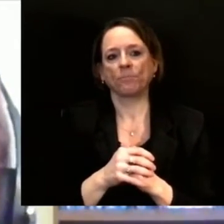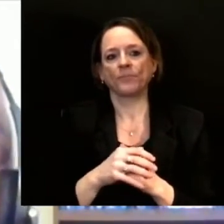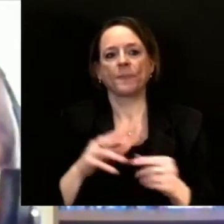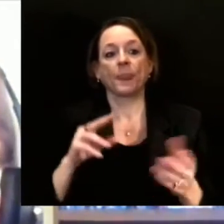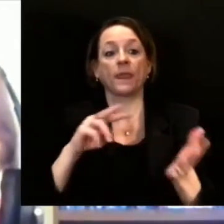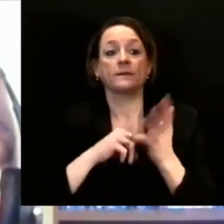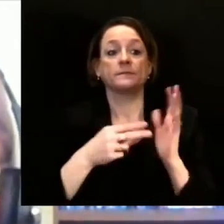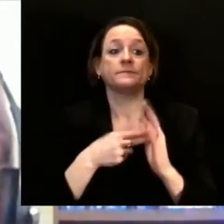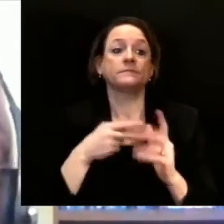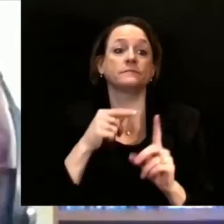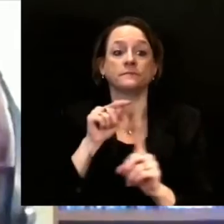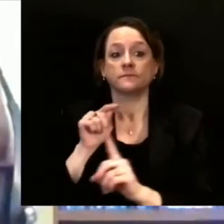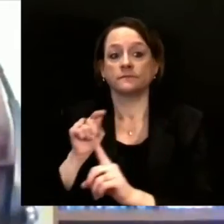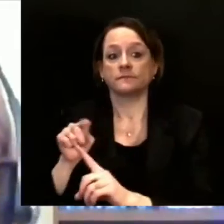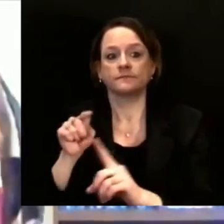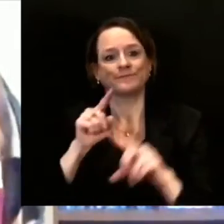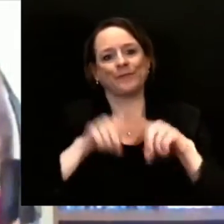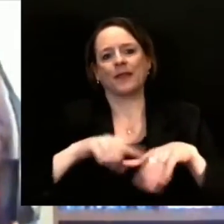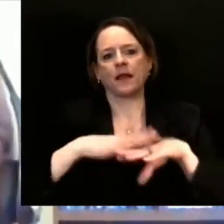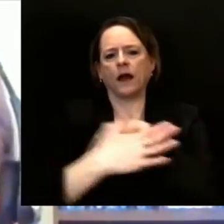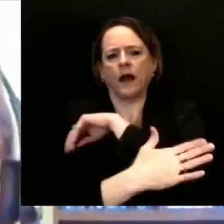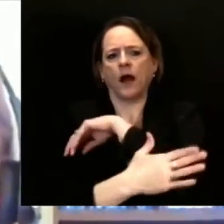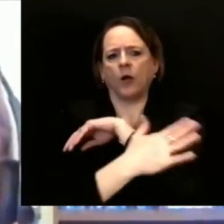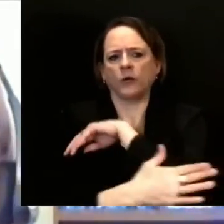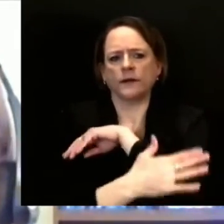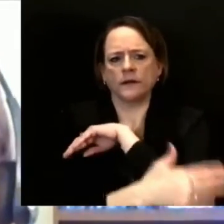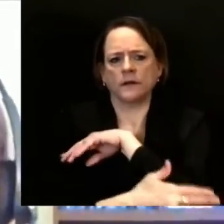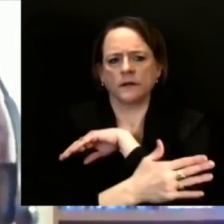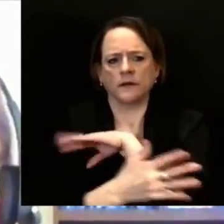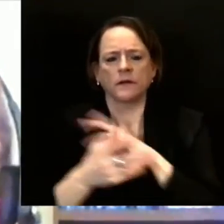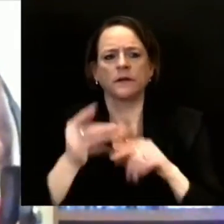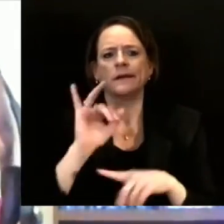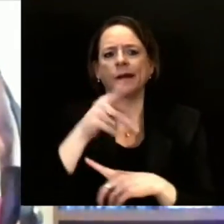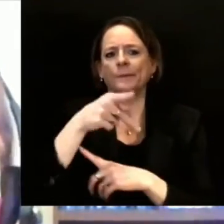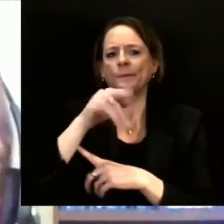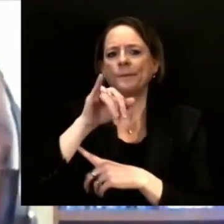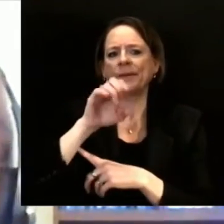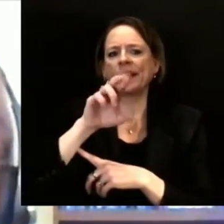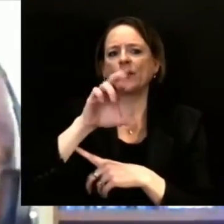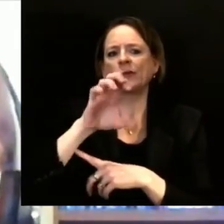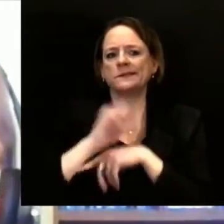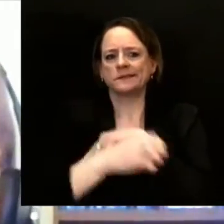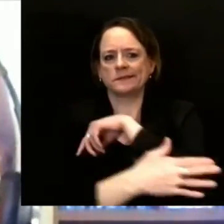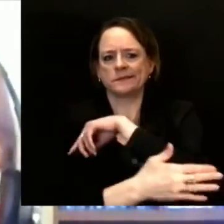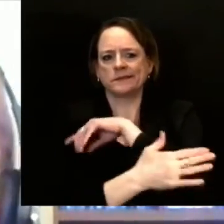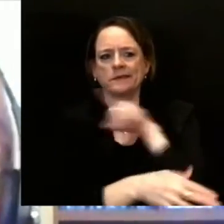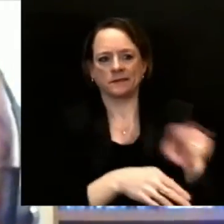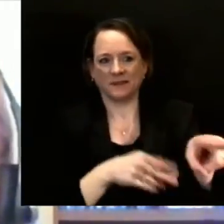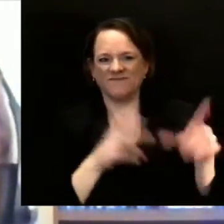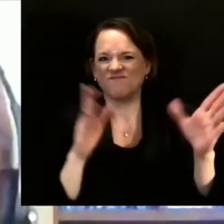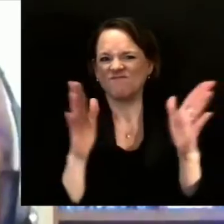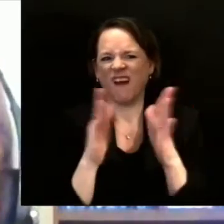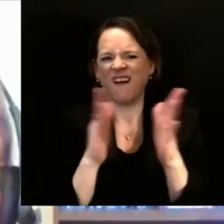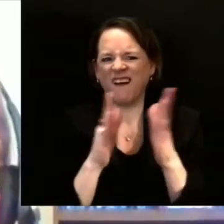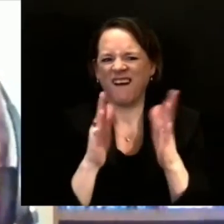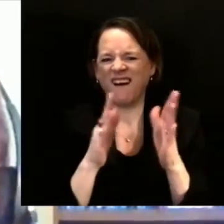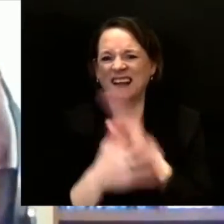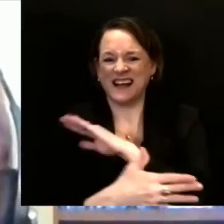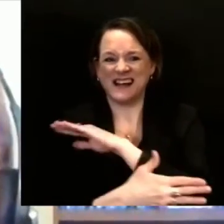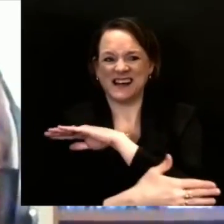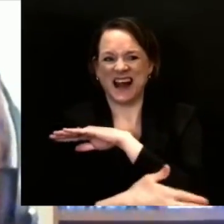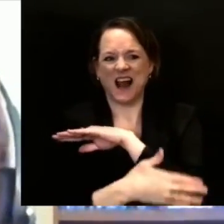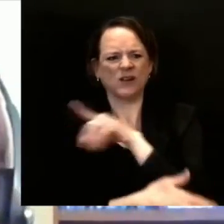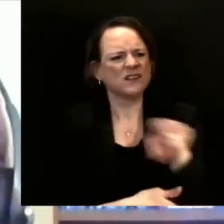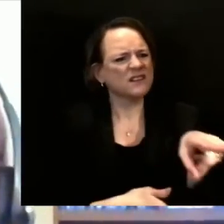care of all of their 1a populations. But if you go to a big county like Milwaukee County, they were still vaccinating